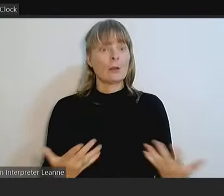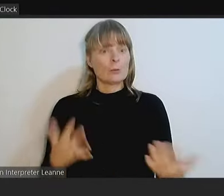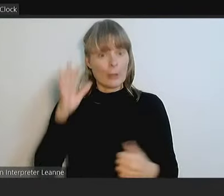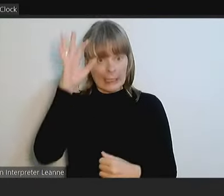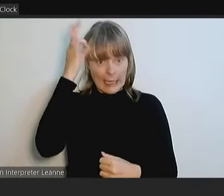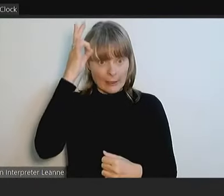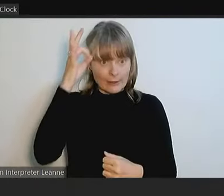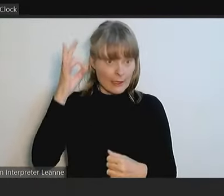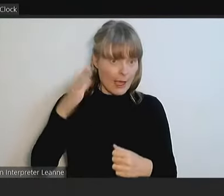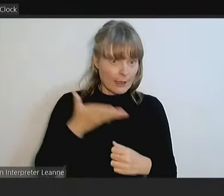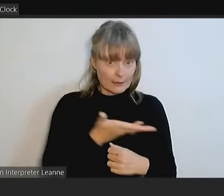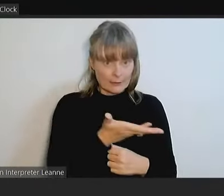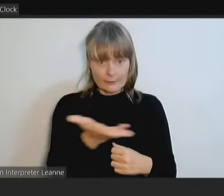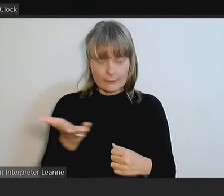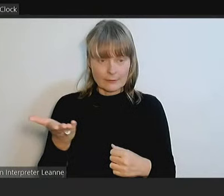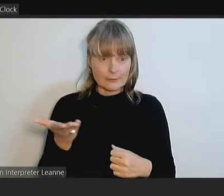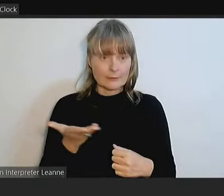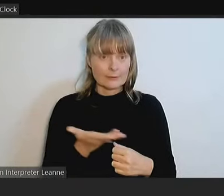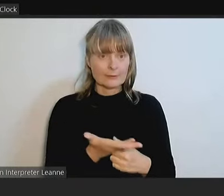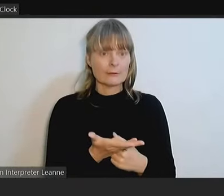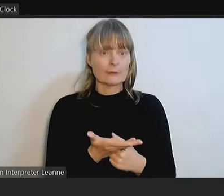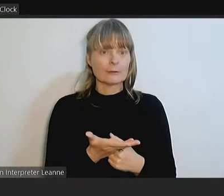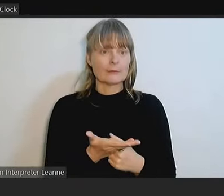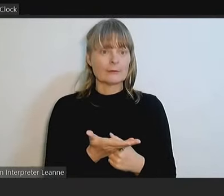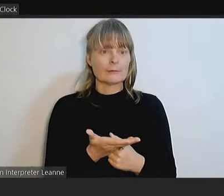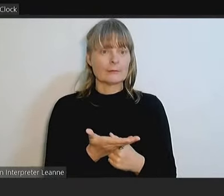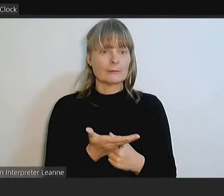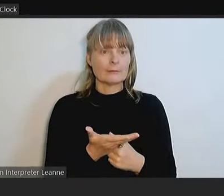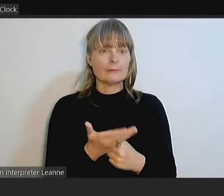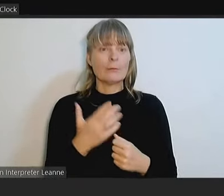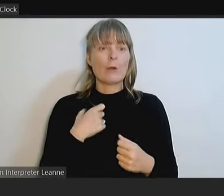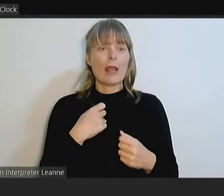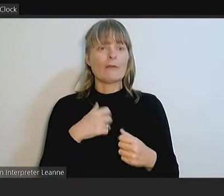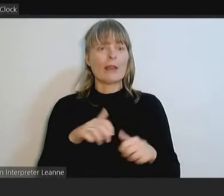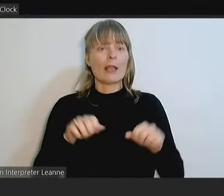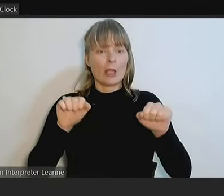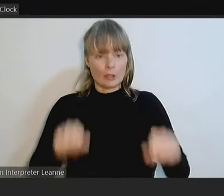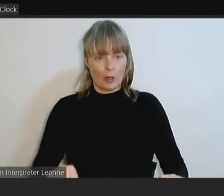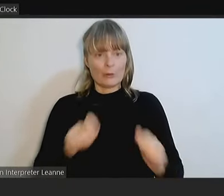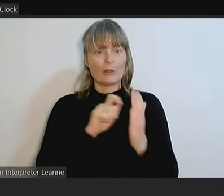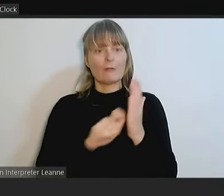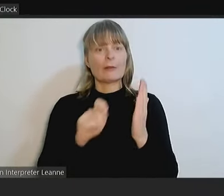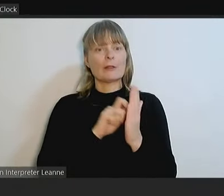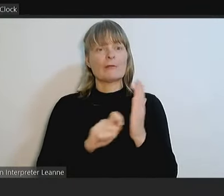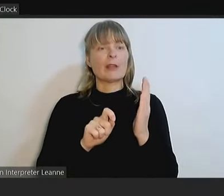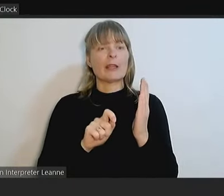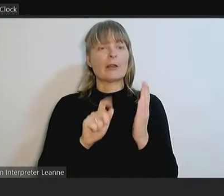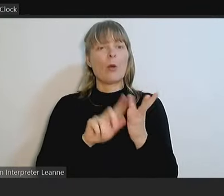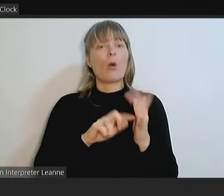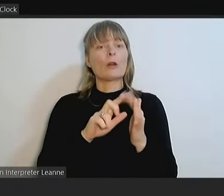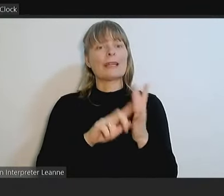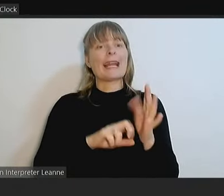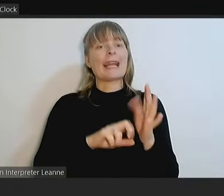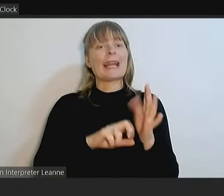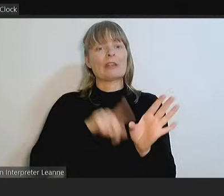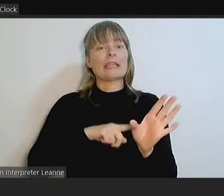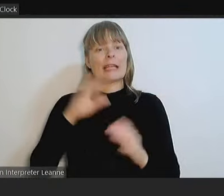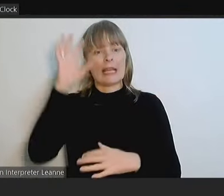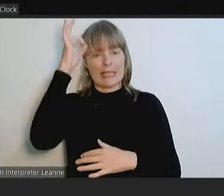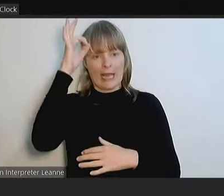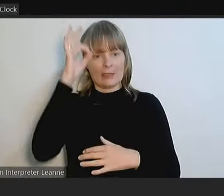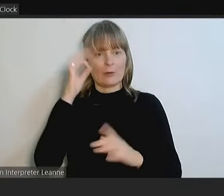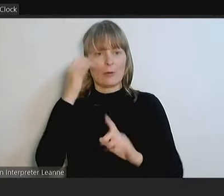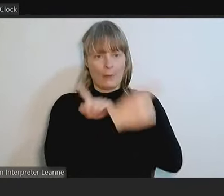Cancillors, I'm pleased if that we have the adoption of minutes of the ordinary council meeting that was held on the 22nd of May